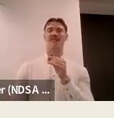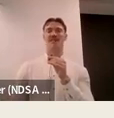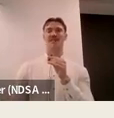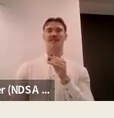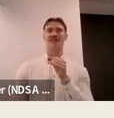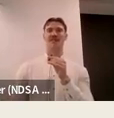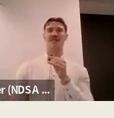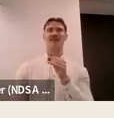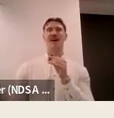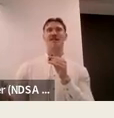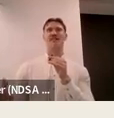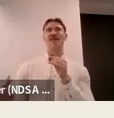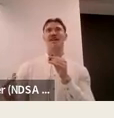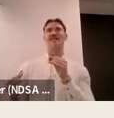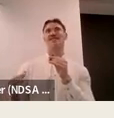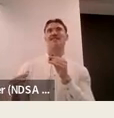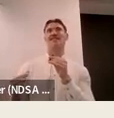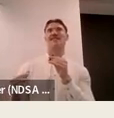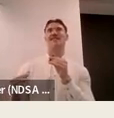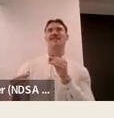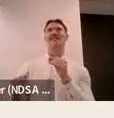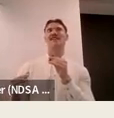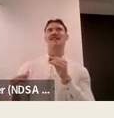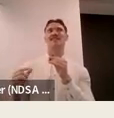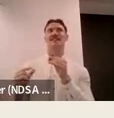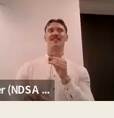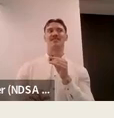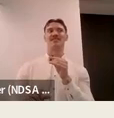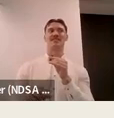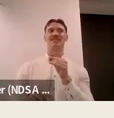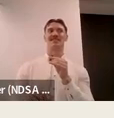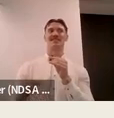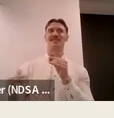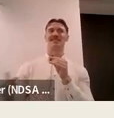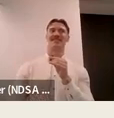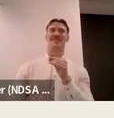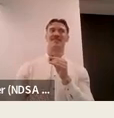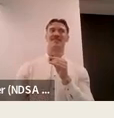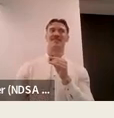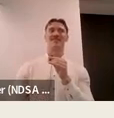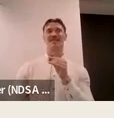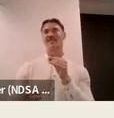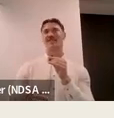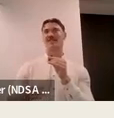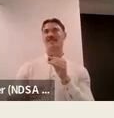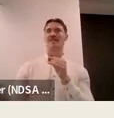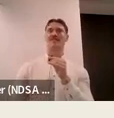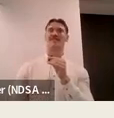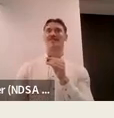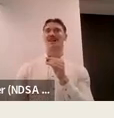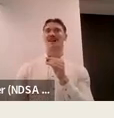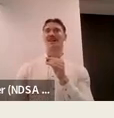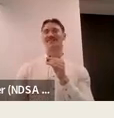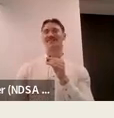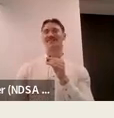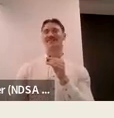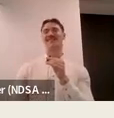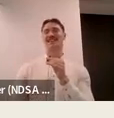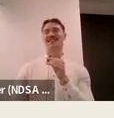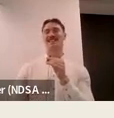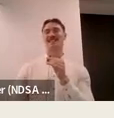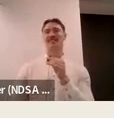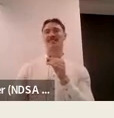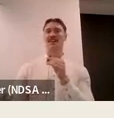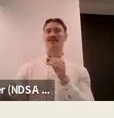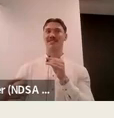think the context for the code um is yeah it's slightly tumultuous and it says something i won't bring up here you're quite welcome to um